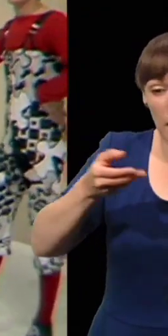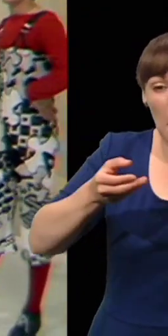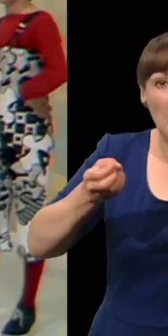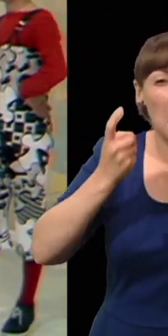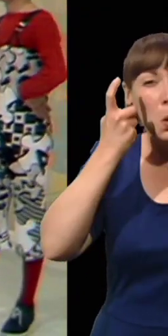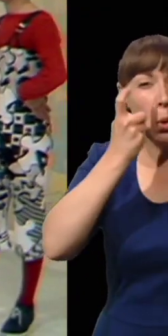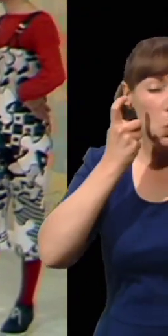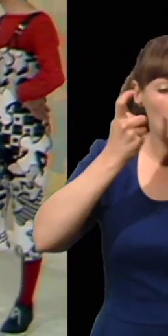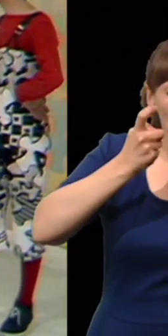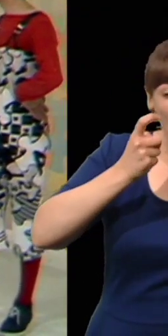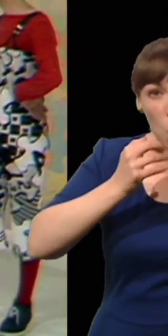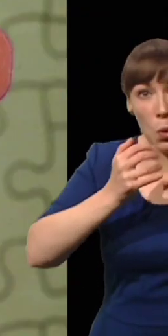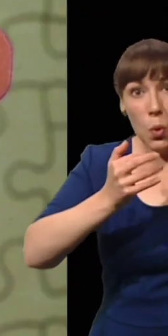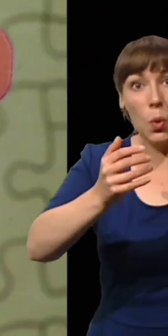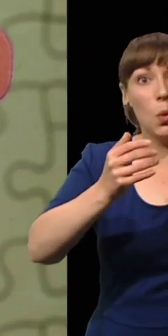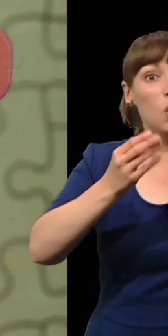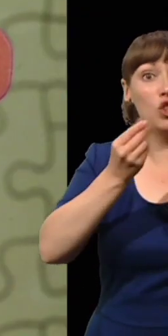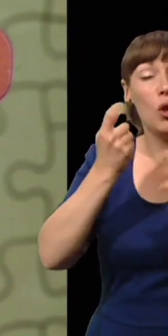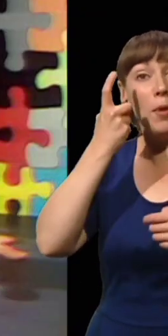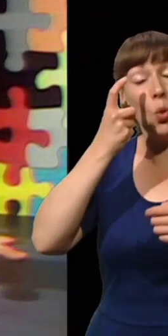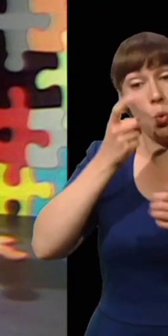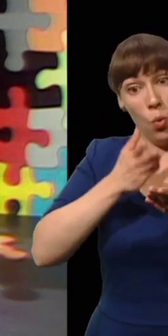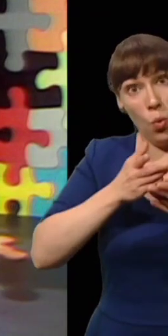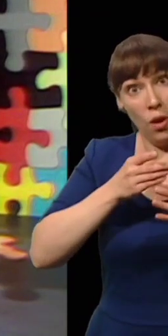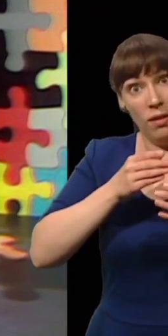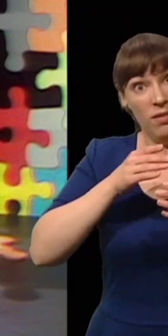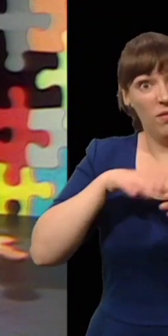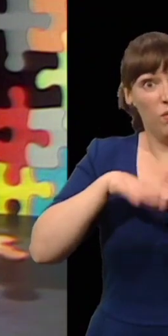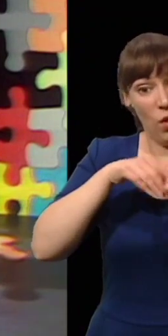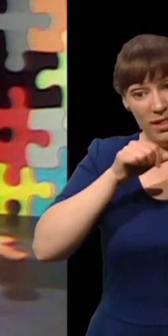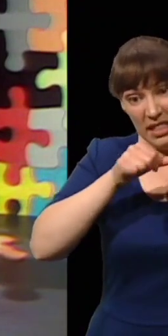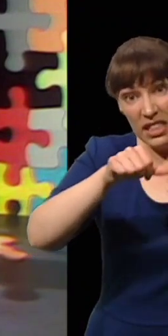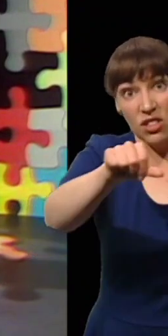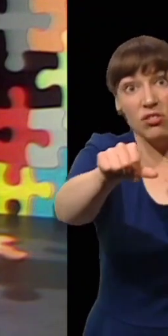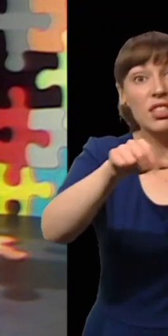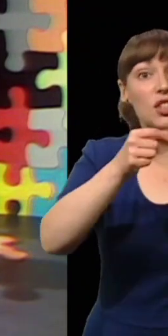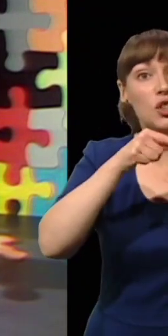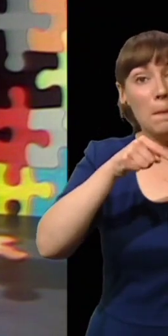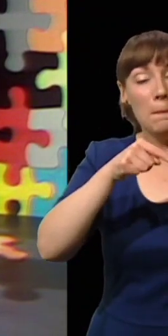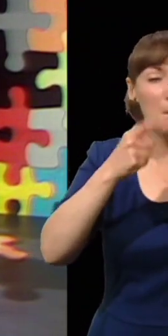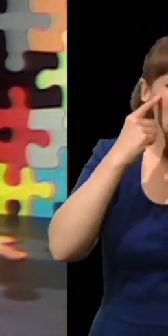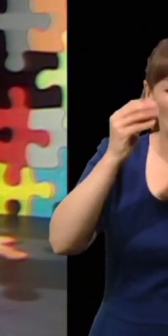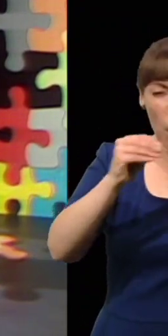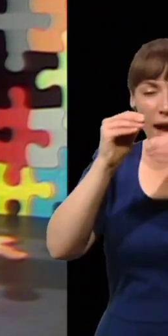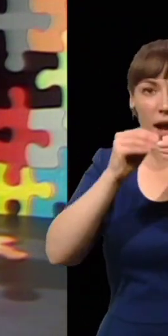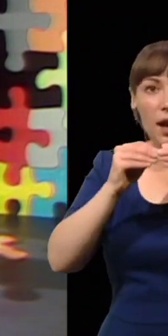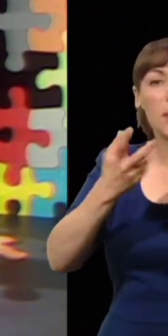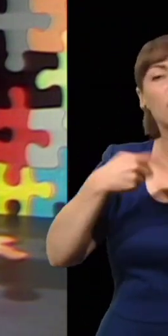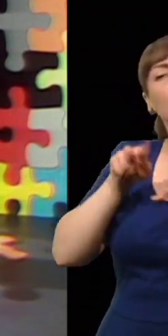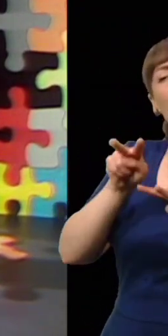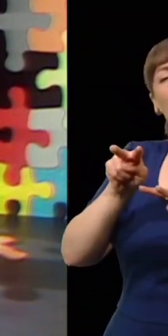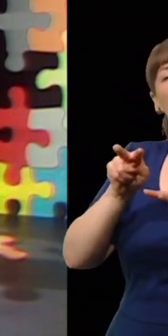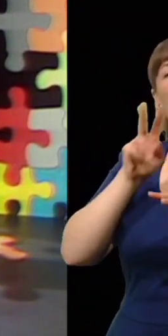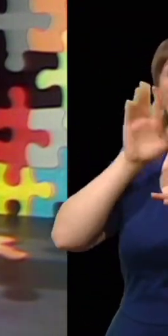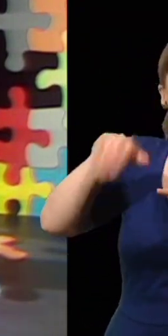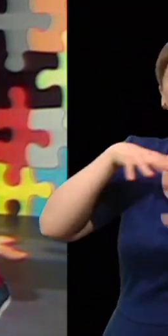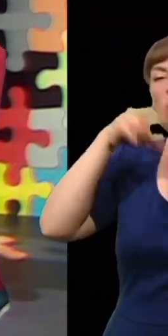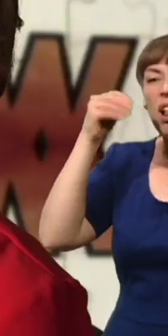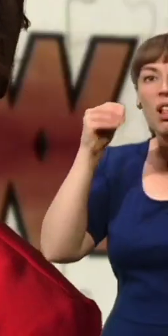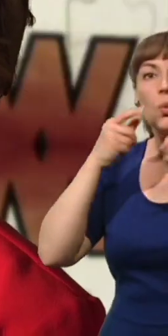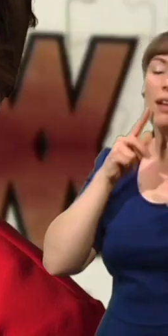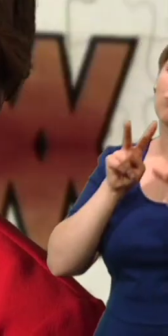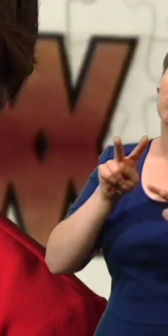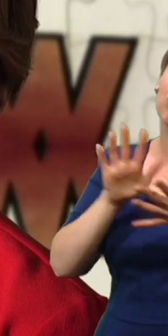you could follow that work backwards did you get it but if you didn't want to play you could still have fun and that was Clive's idea too you